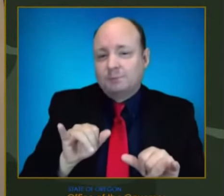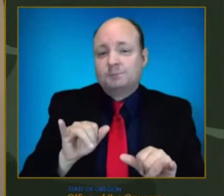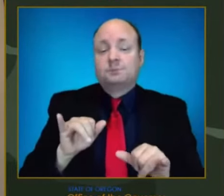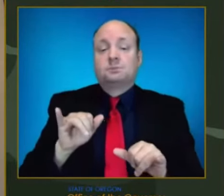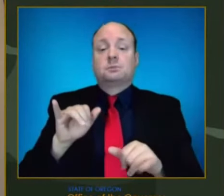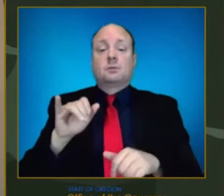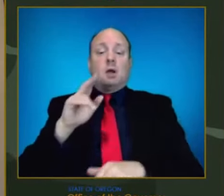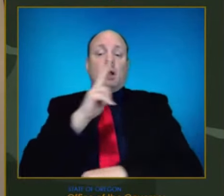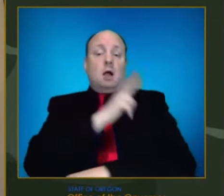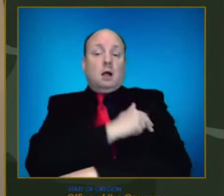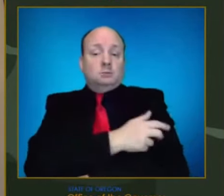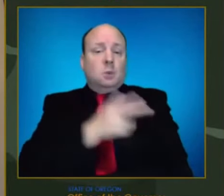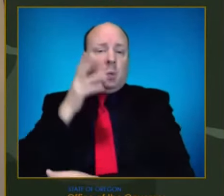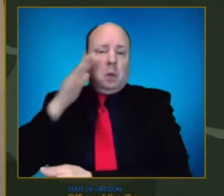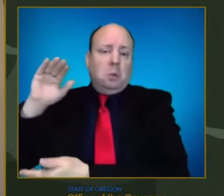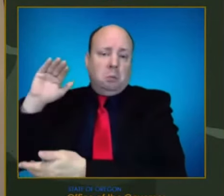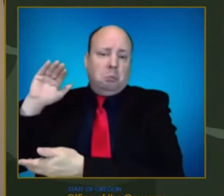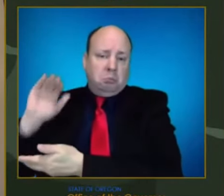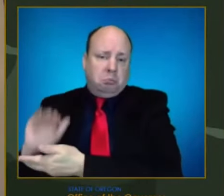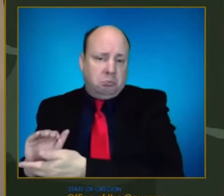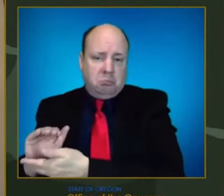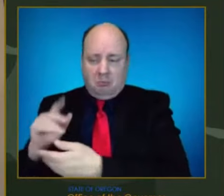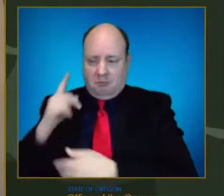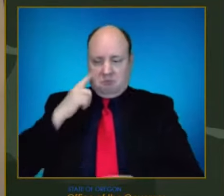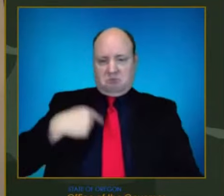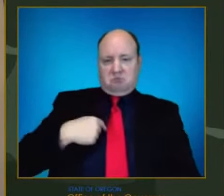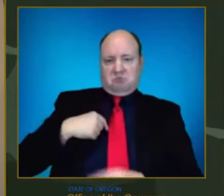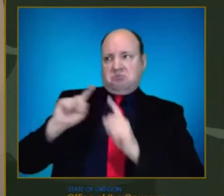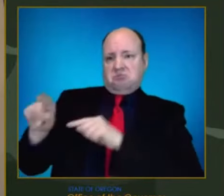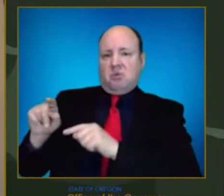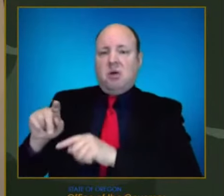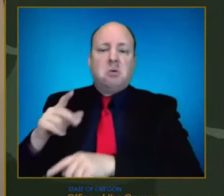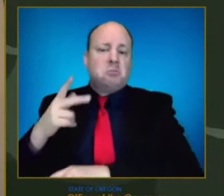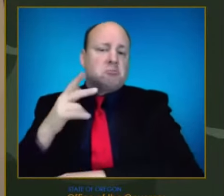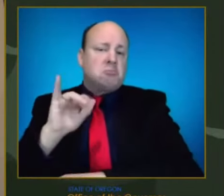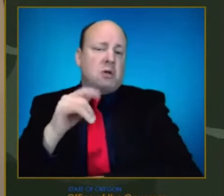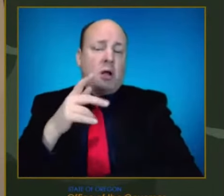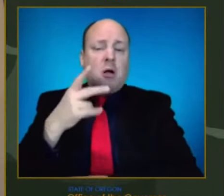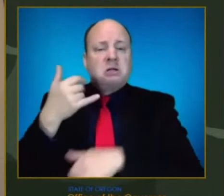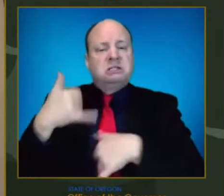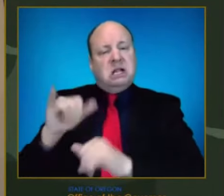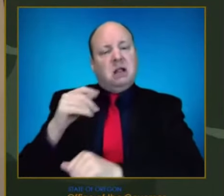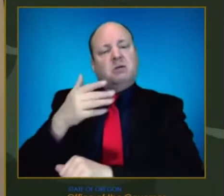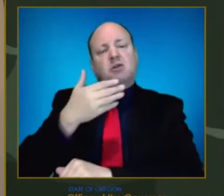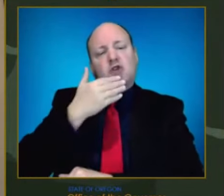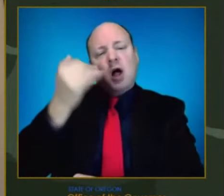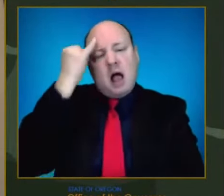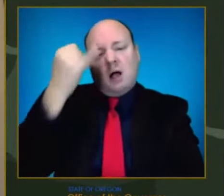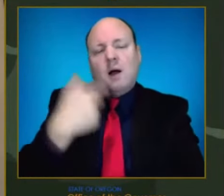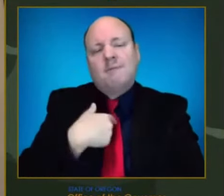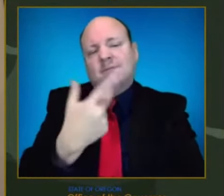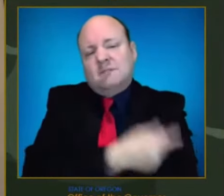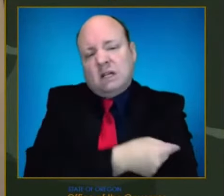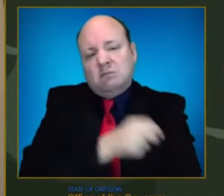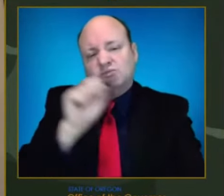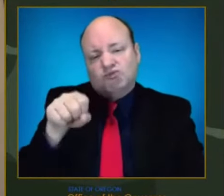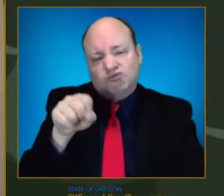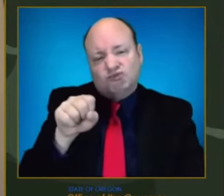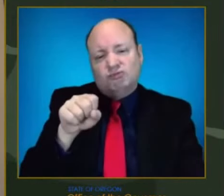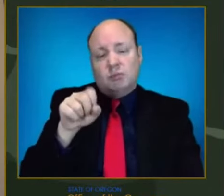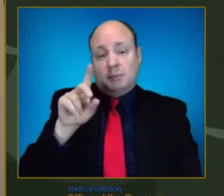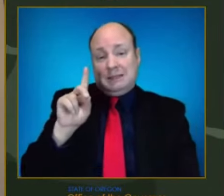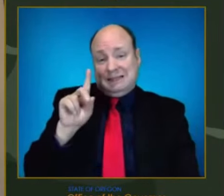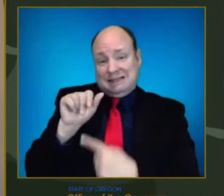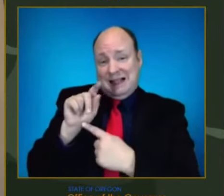But again, it still offers good protection. In some early data and looking at MRNA vaccine, what was seen is